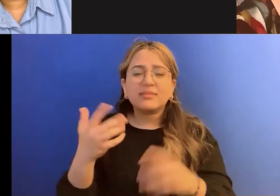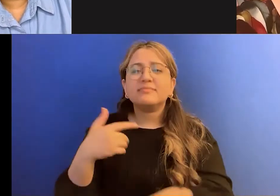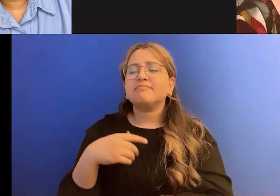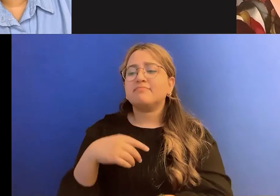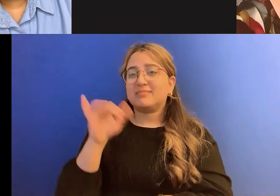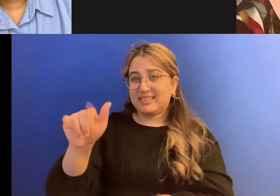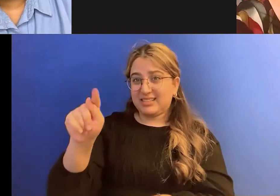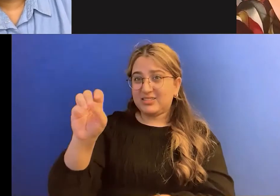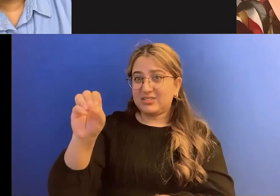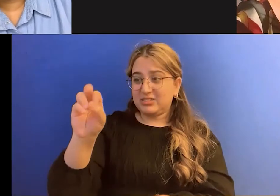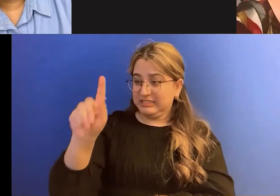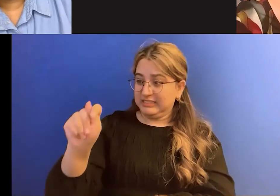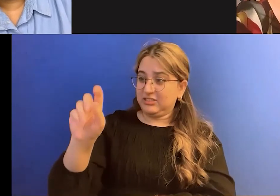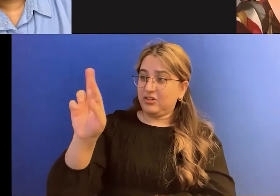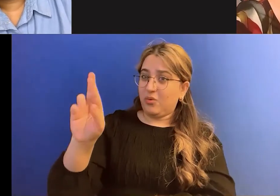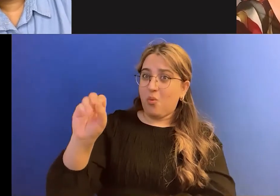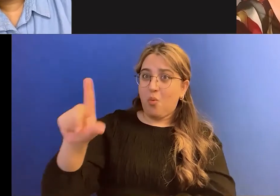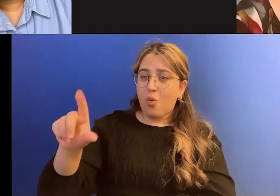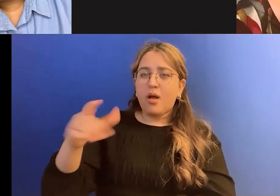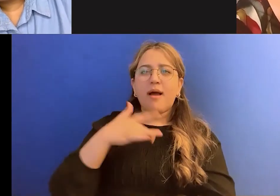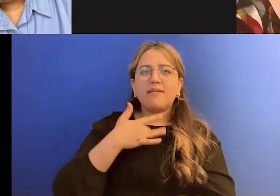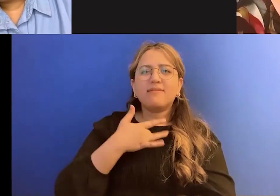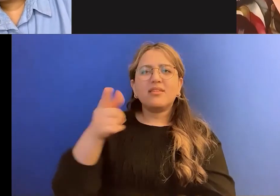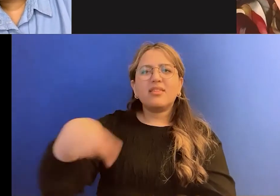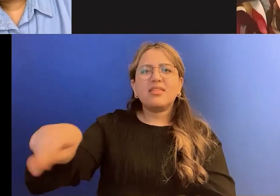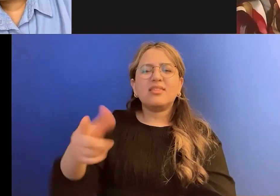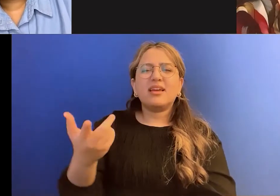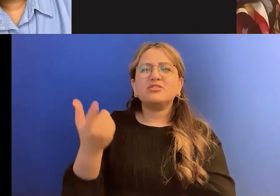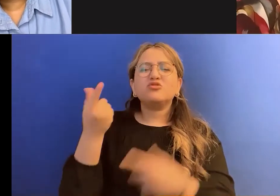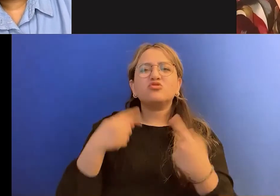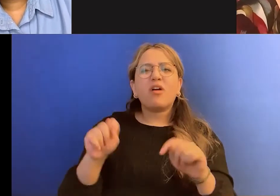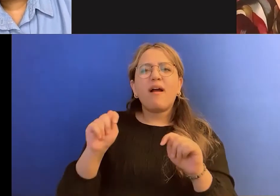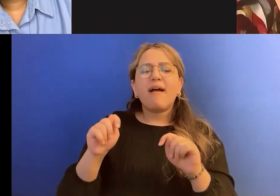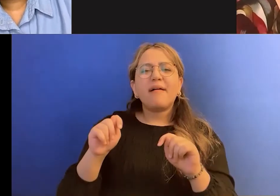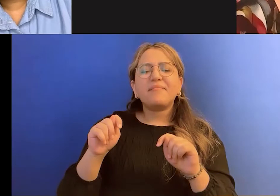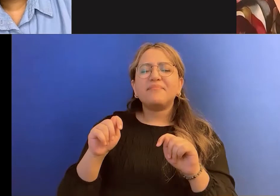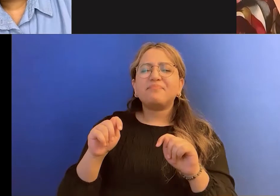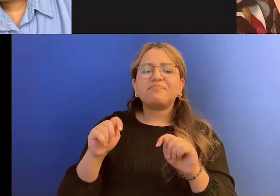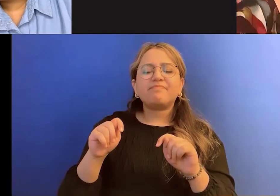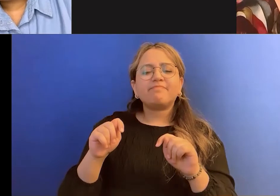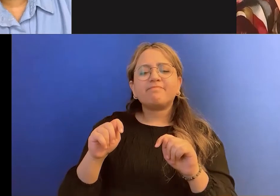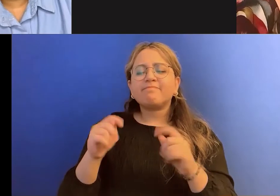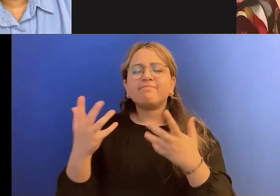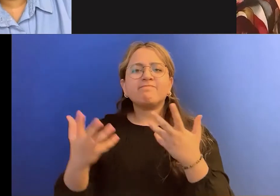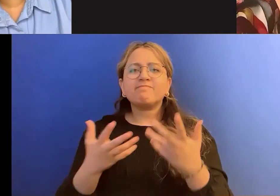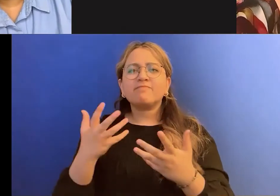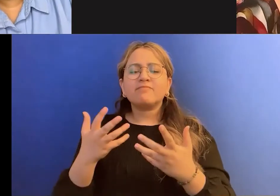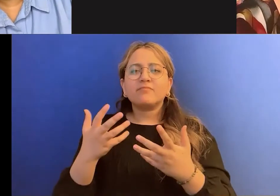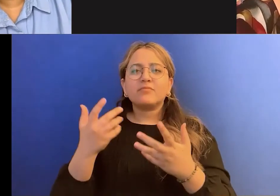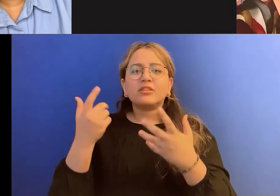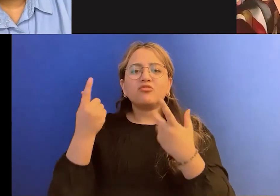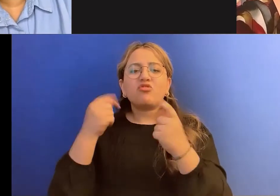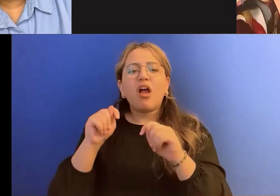to mooch off our, um, I guess, you know, mooch off the fact that we are having a moment,